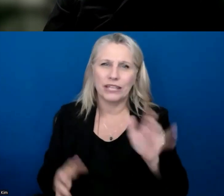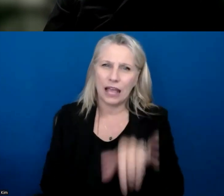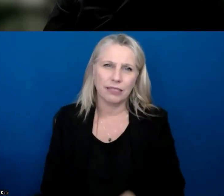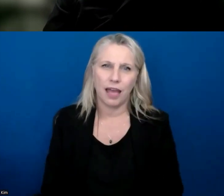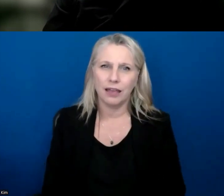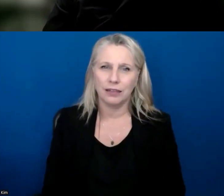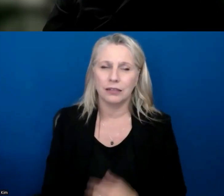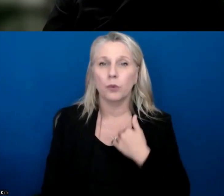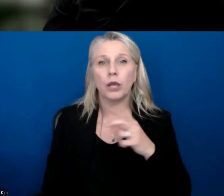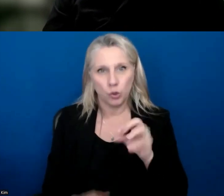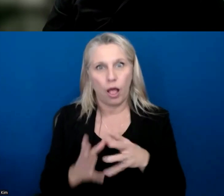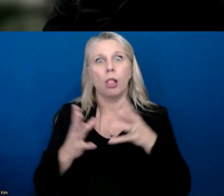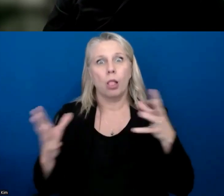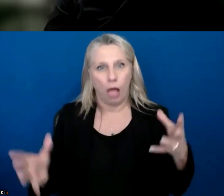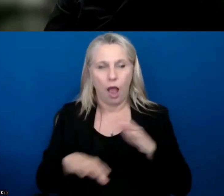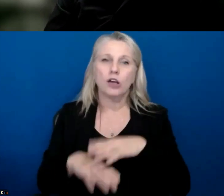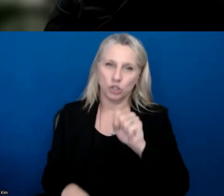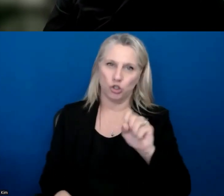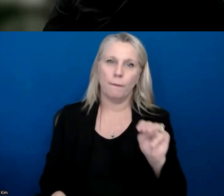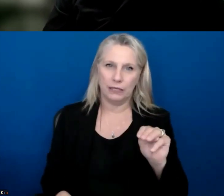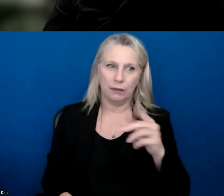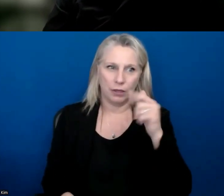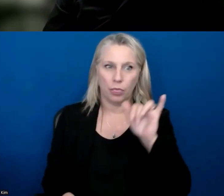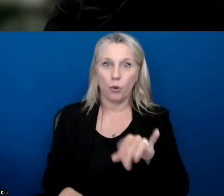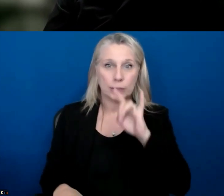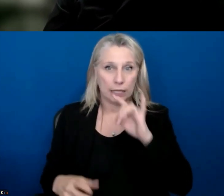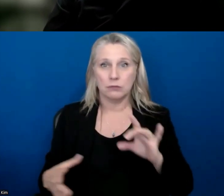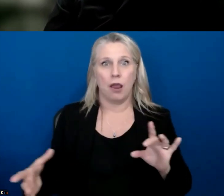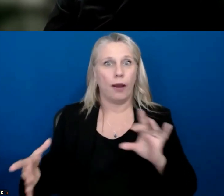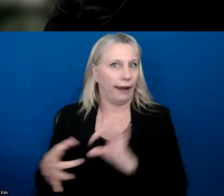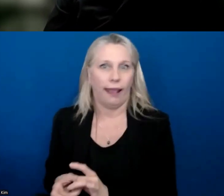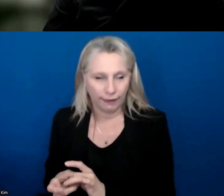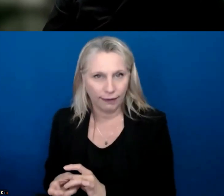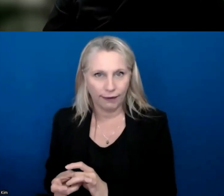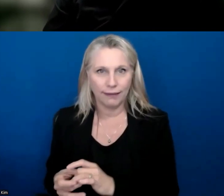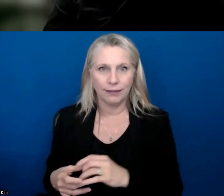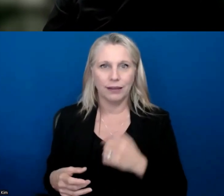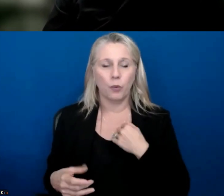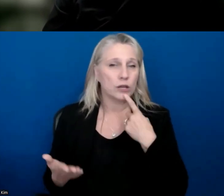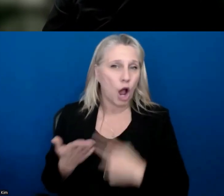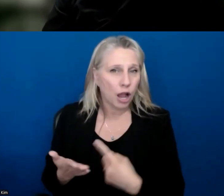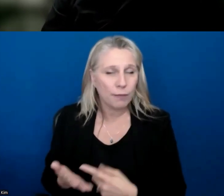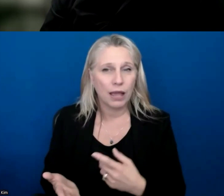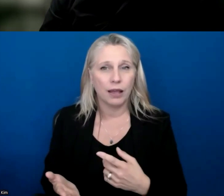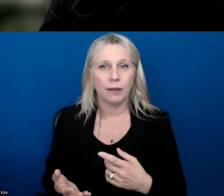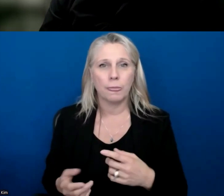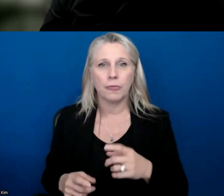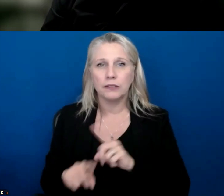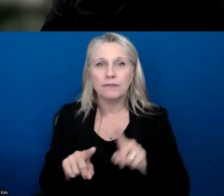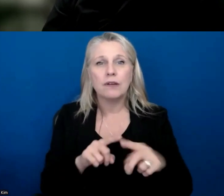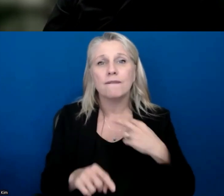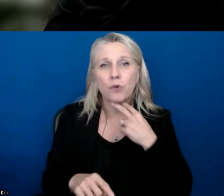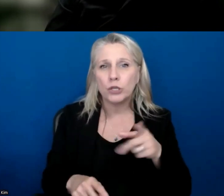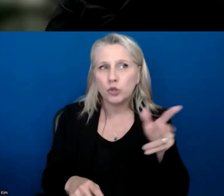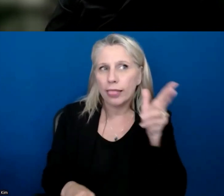we do a lot on social media because these kids are connected. Um, we do, we talk about like the voices that you listen